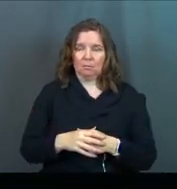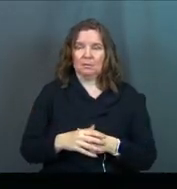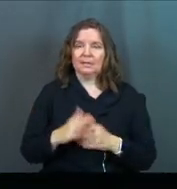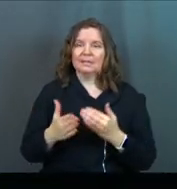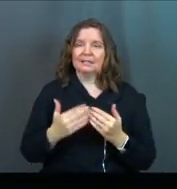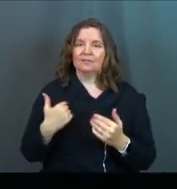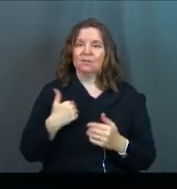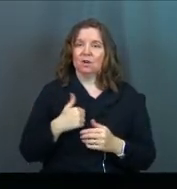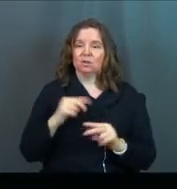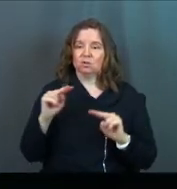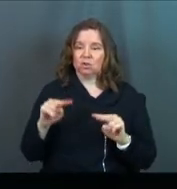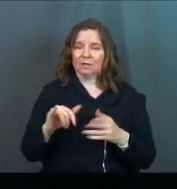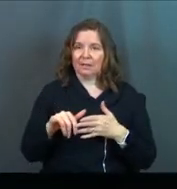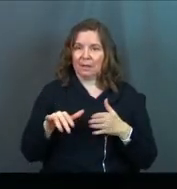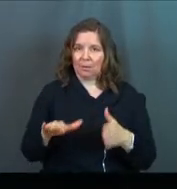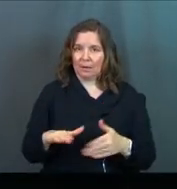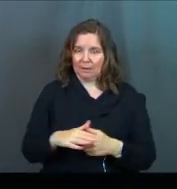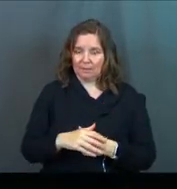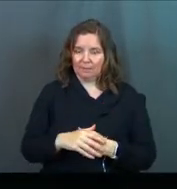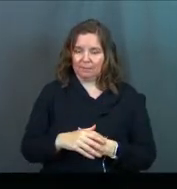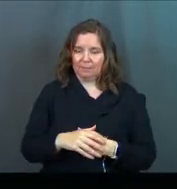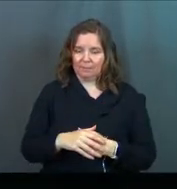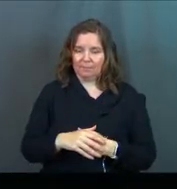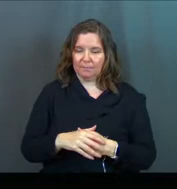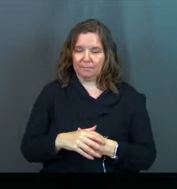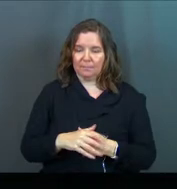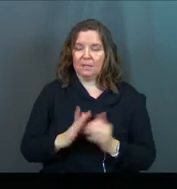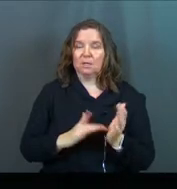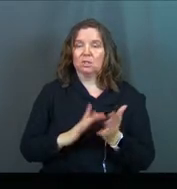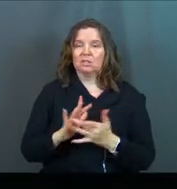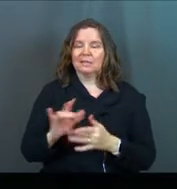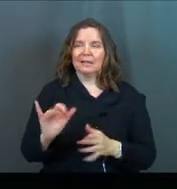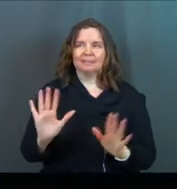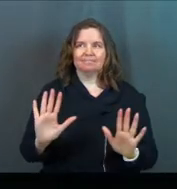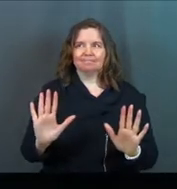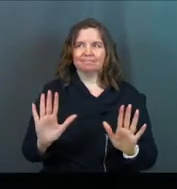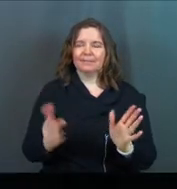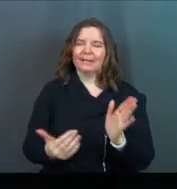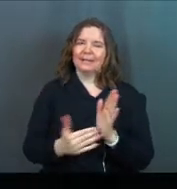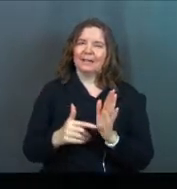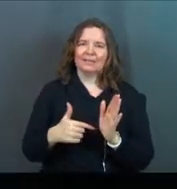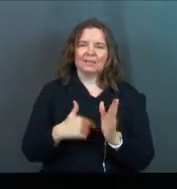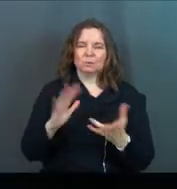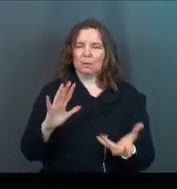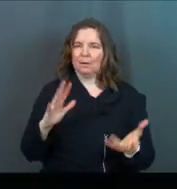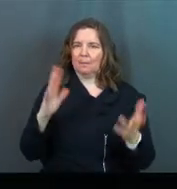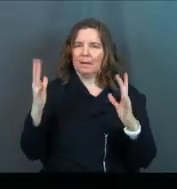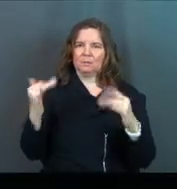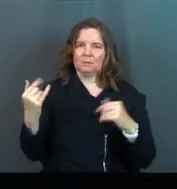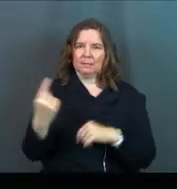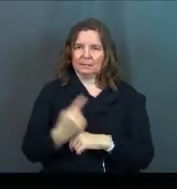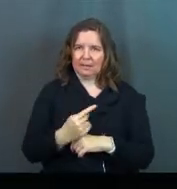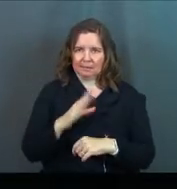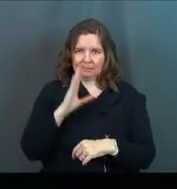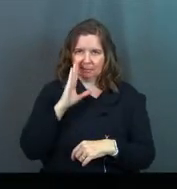So easy for us to look at it that way. And Jesus is like, No. And again, this is going to mess with us today.